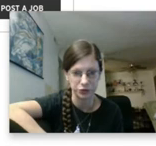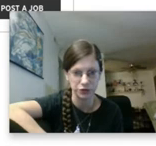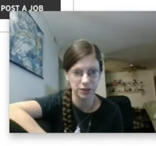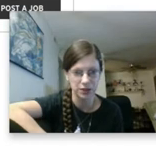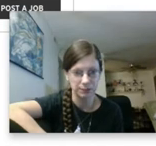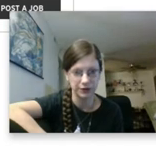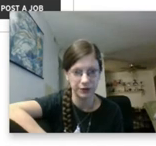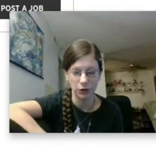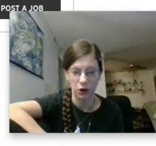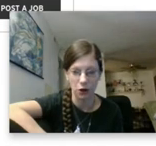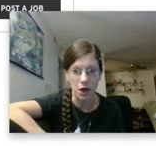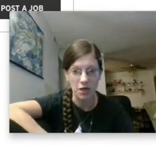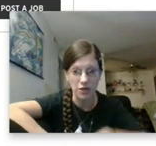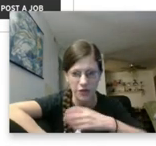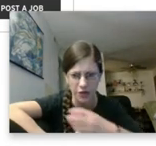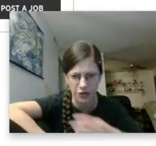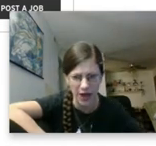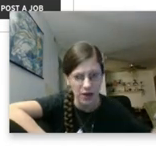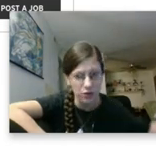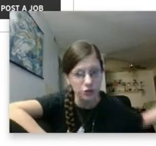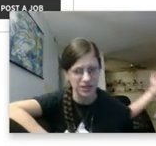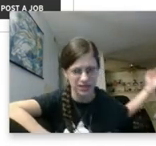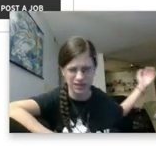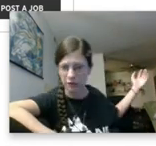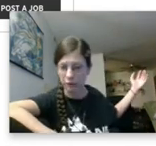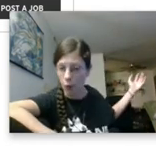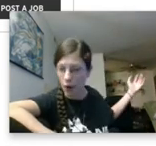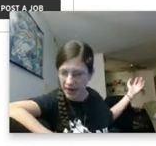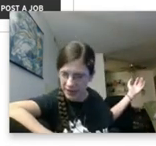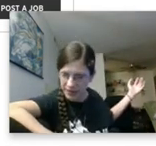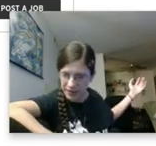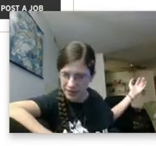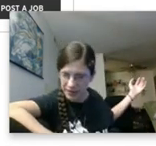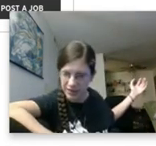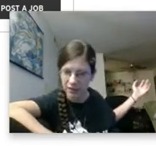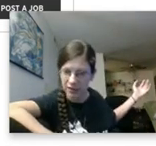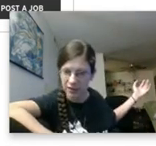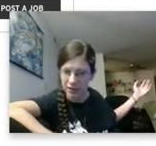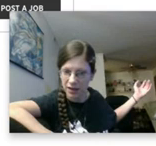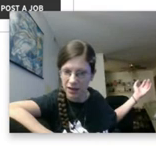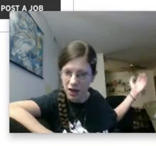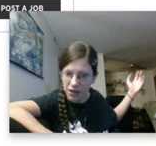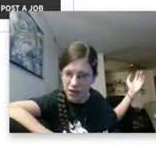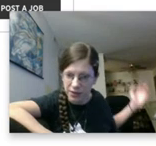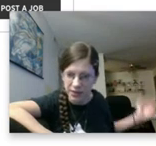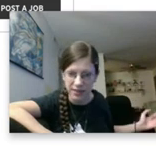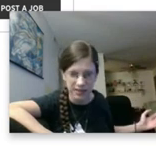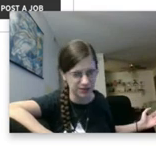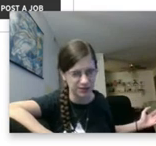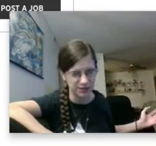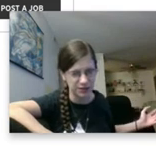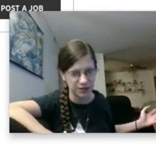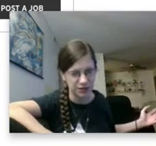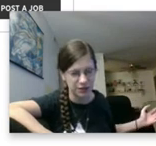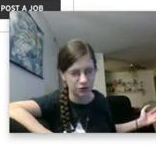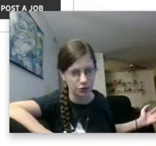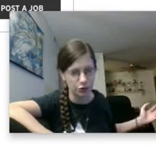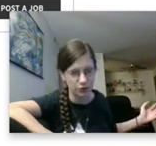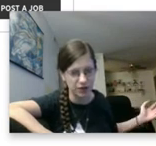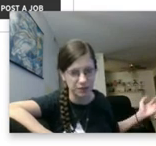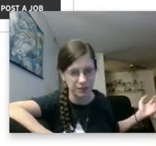issues. But there are thousands of ways other than this